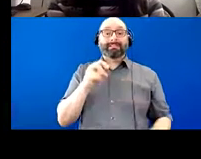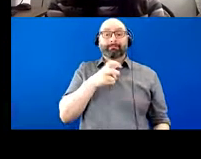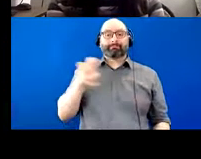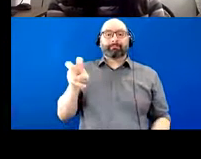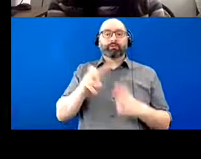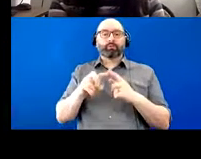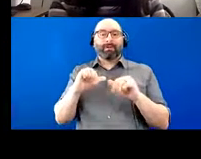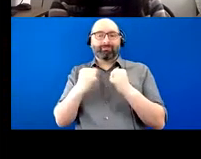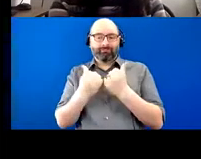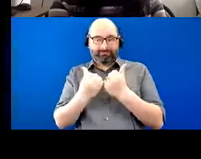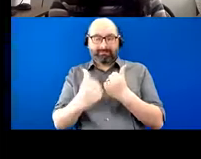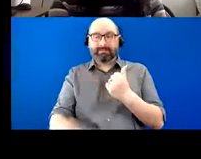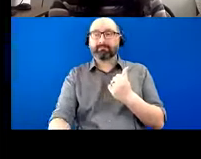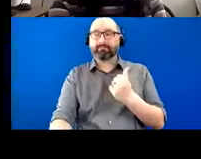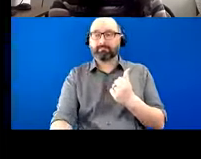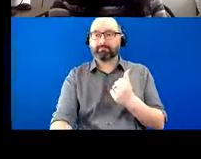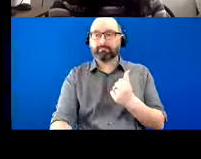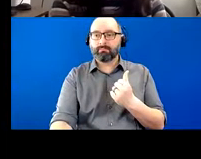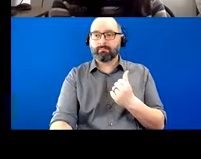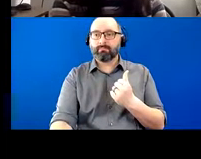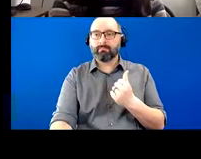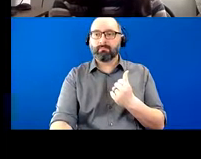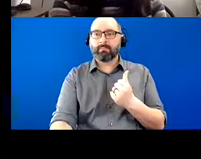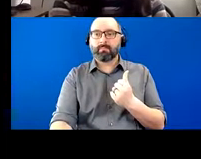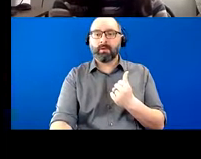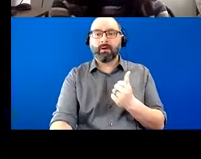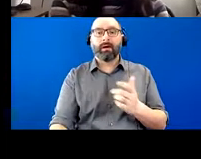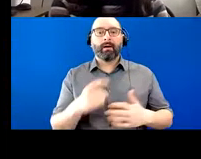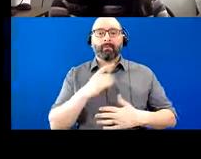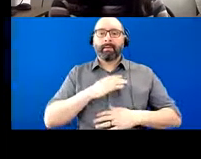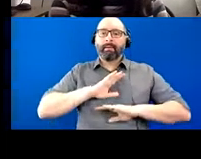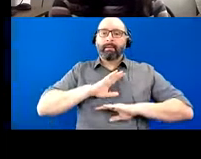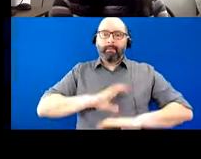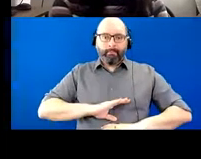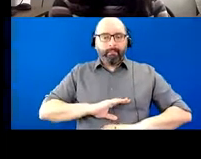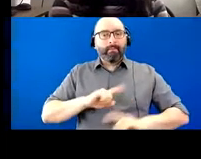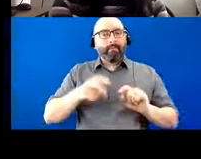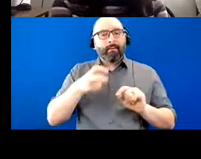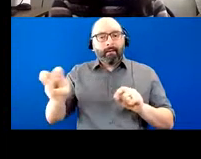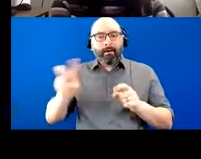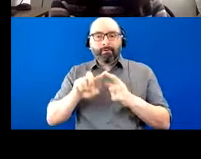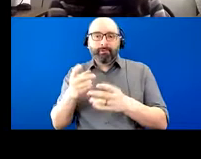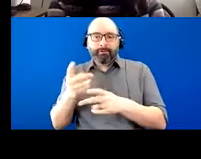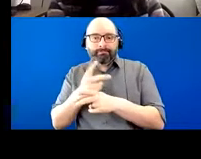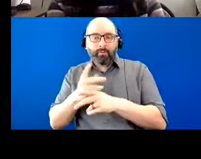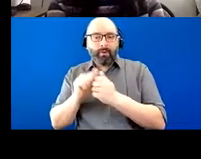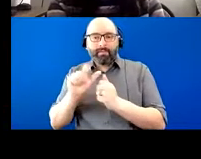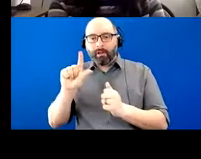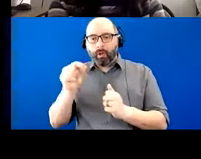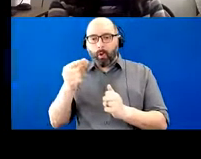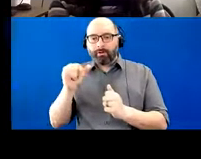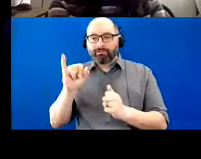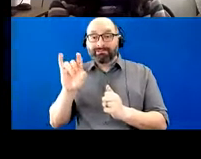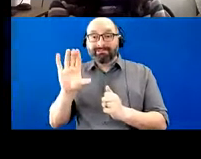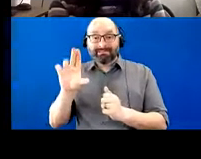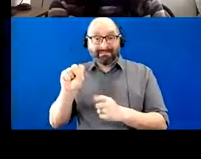found it was a relief that they took over some of these logistics, um, as his care needs increased. And, um, when he